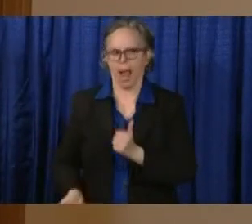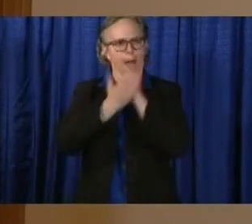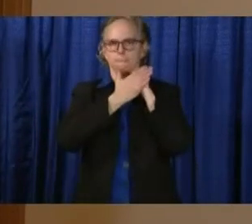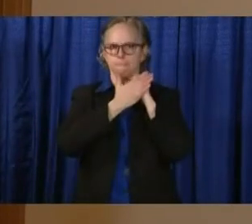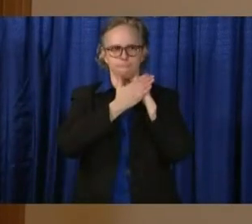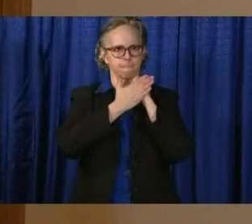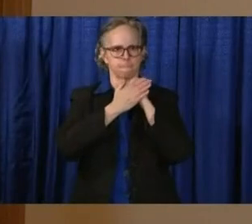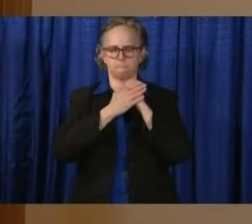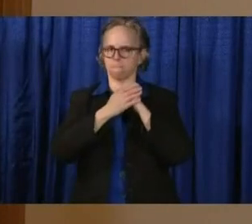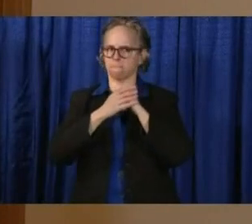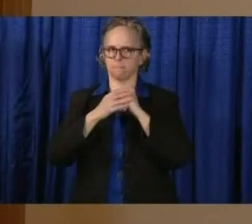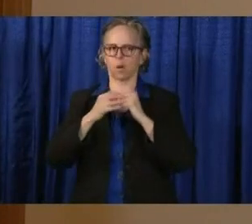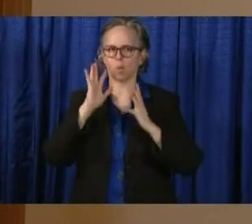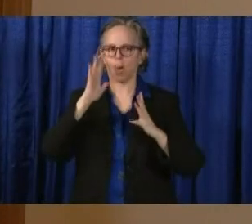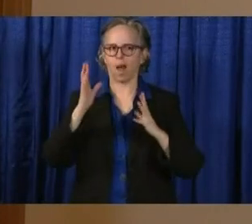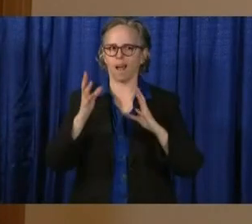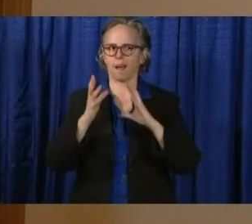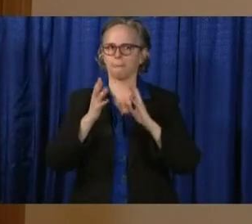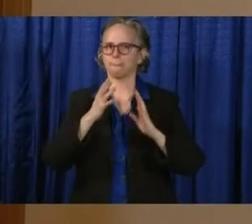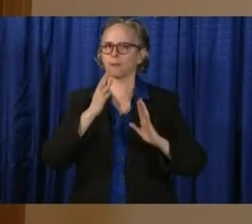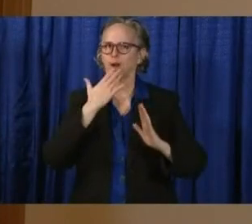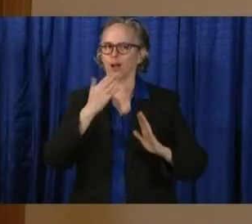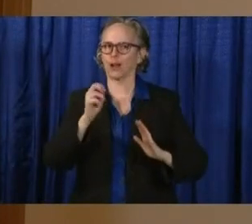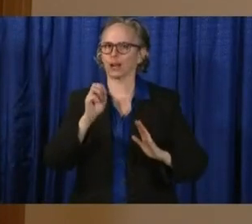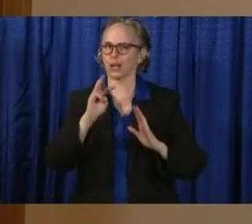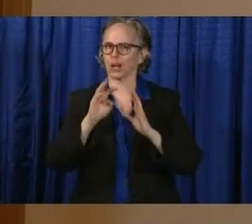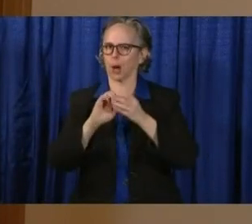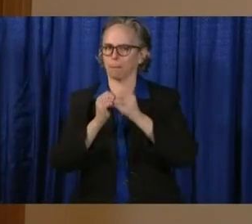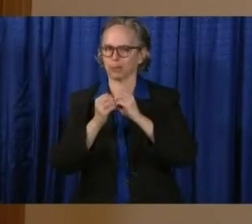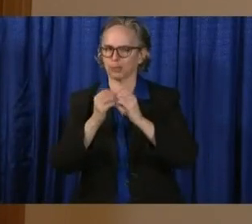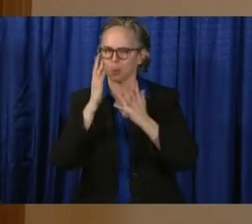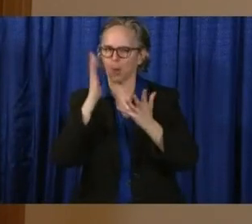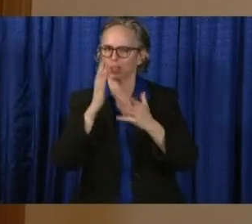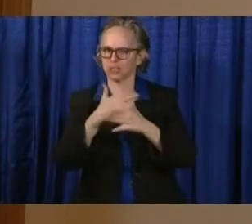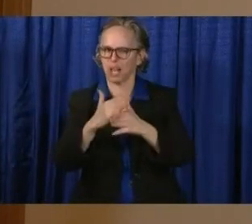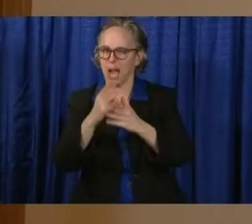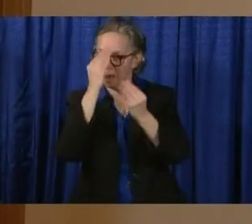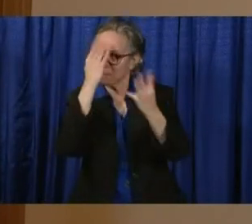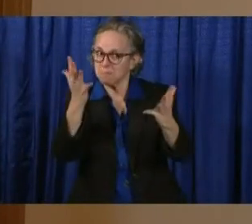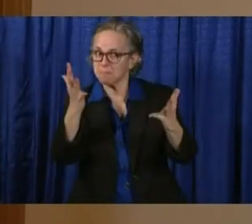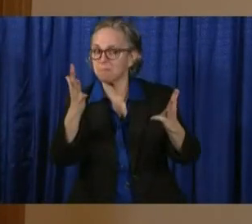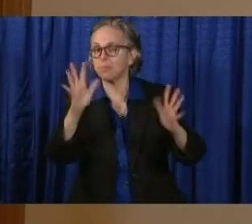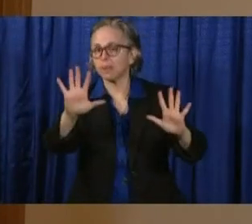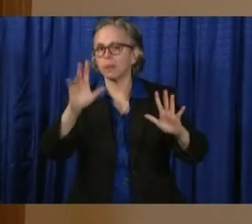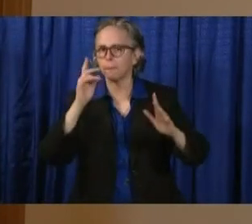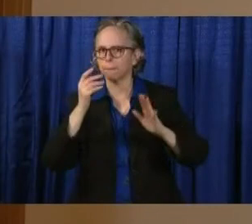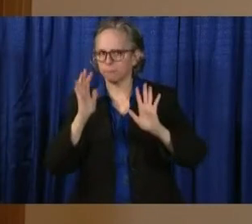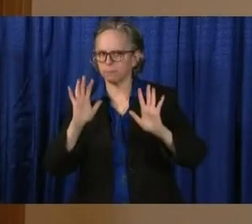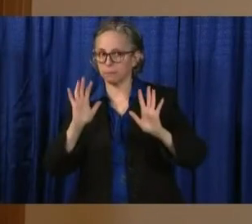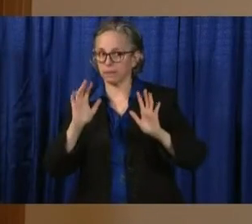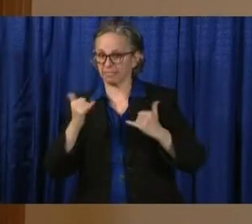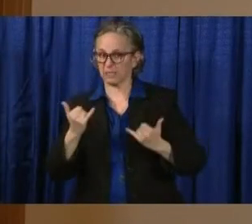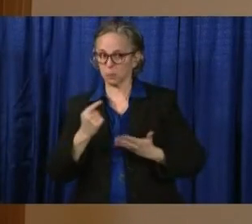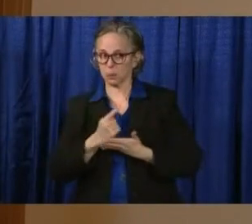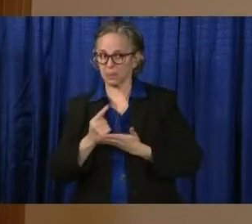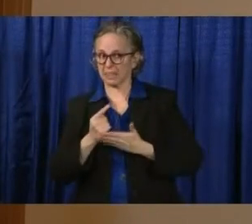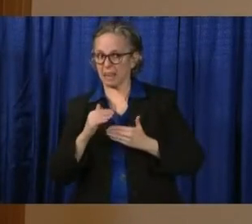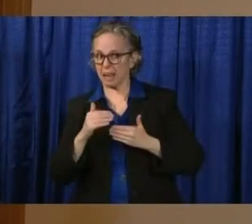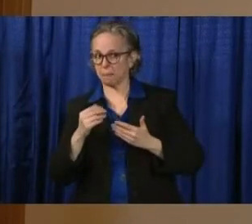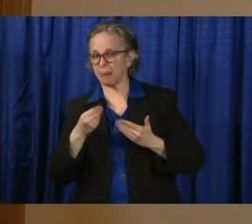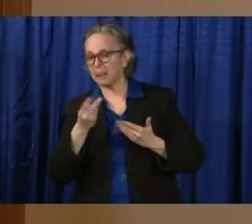We are still going to have a surge. And I can tell you, this is going to be a hard week, and we have a couple hard weeks ahead. So I want people to be